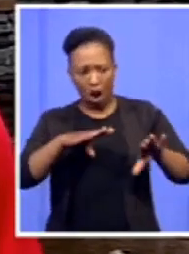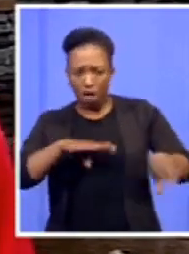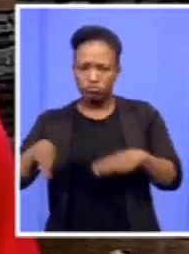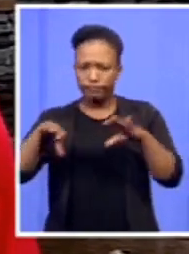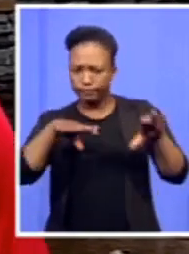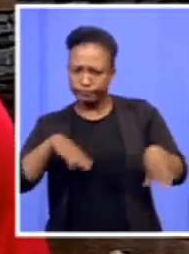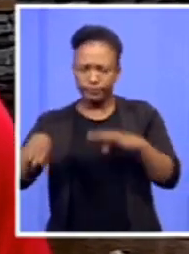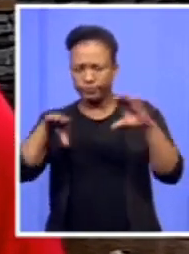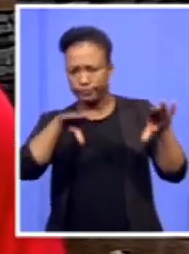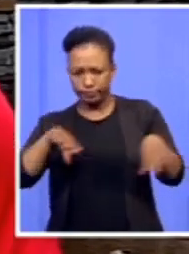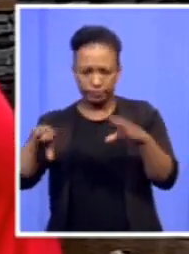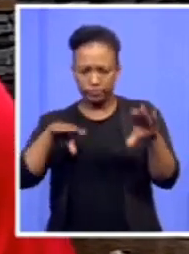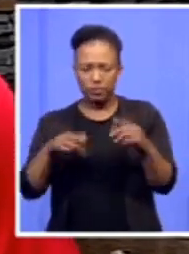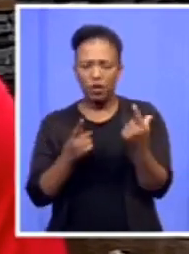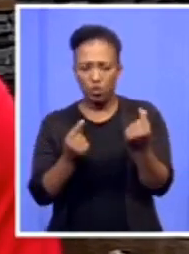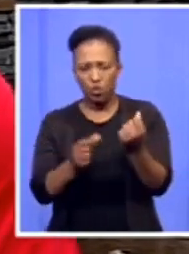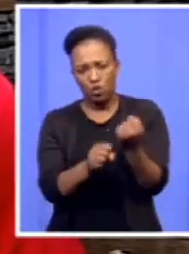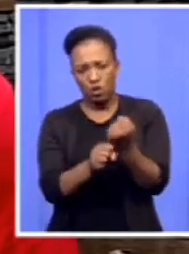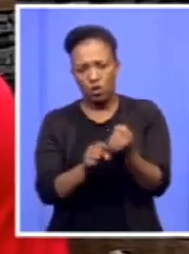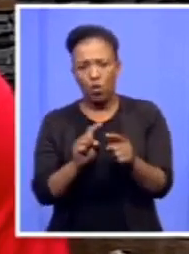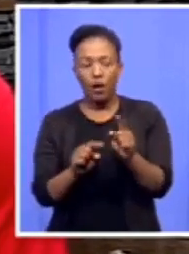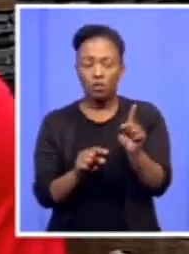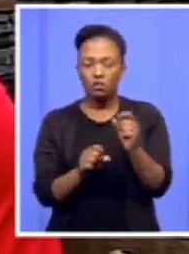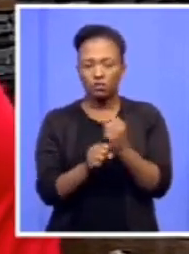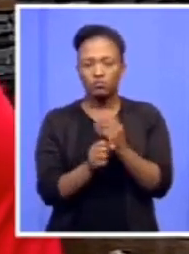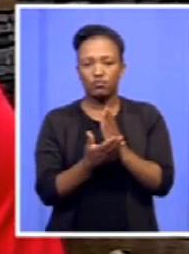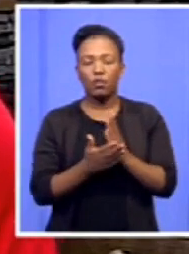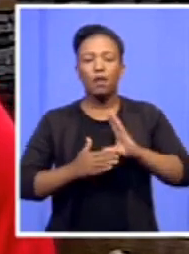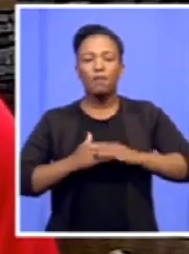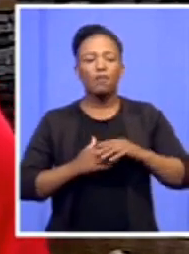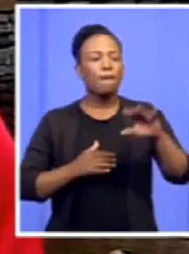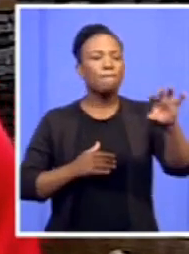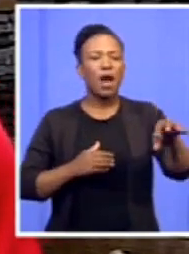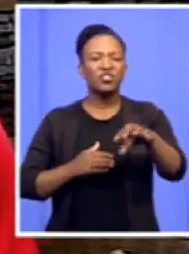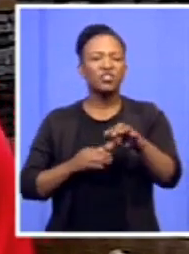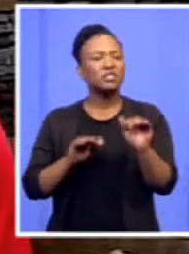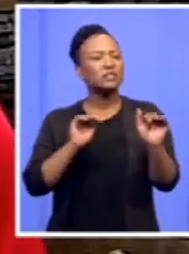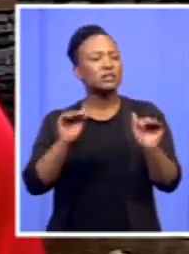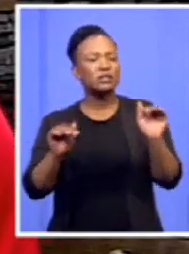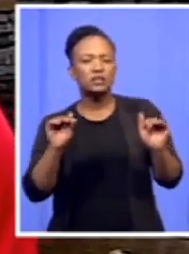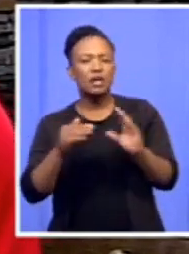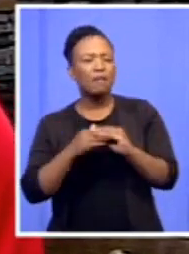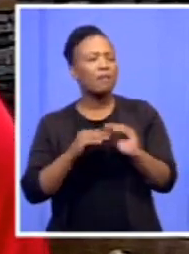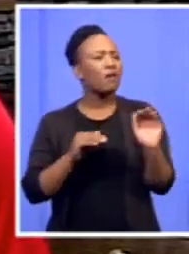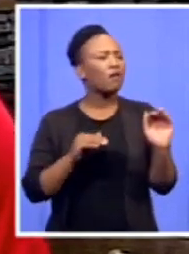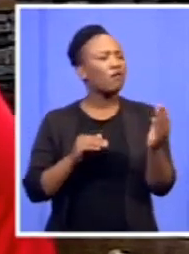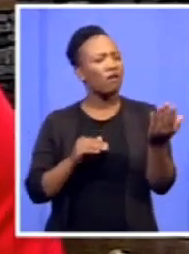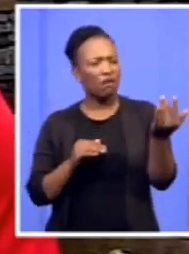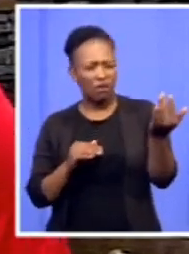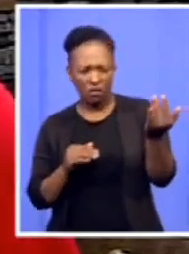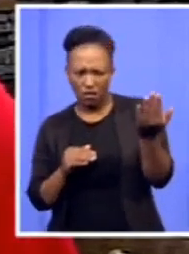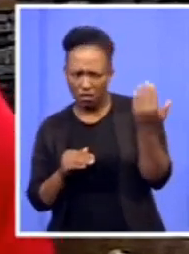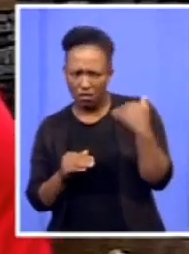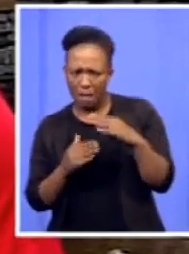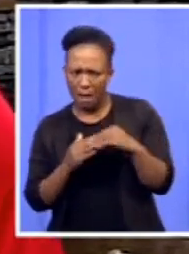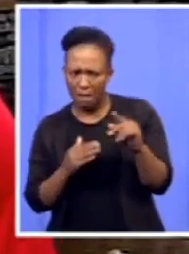verification. So the branches have to go and call their own membership and say we want to verify these members physically so